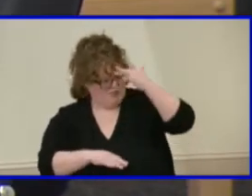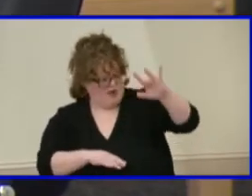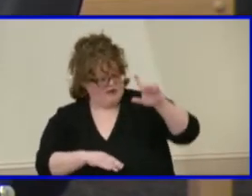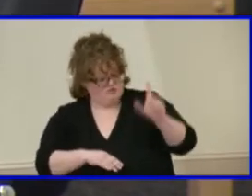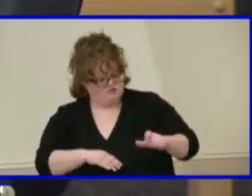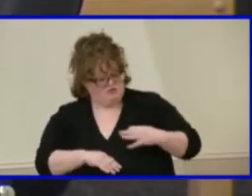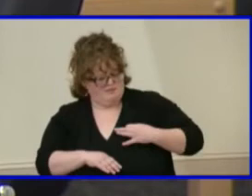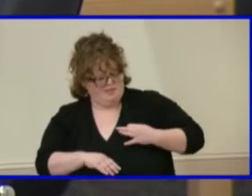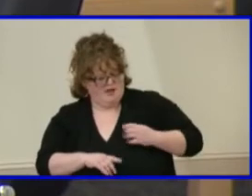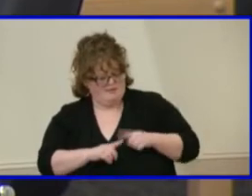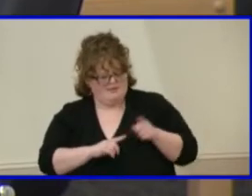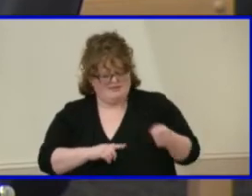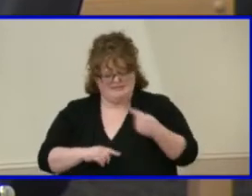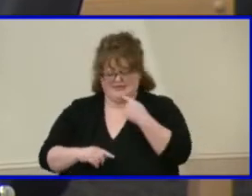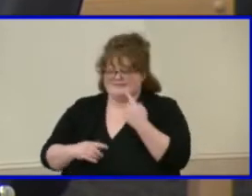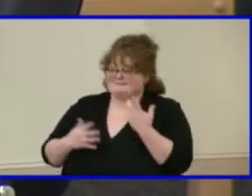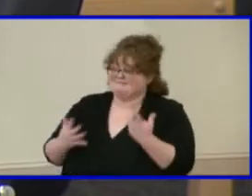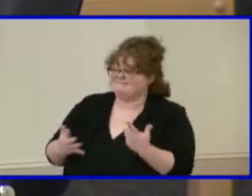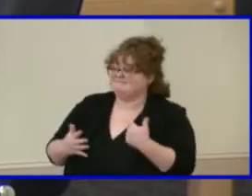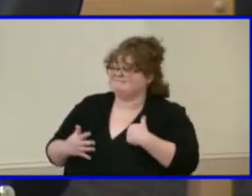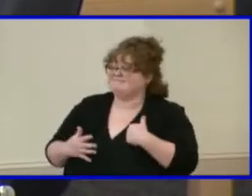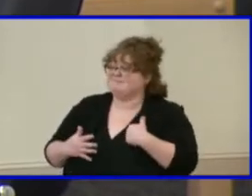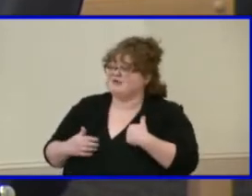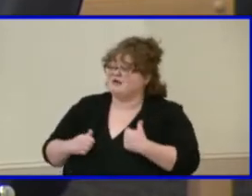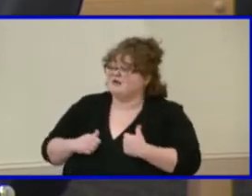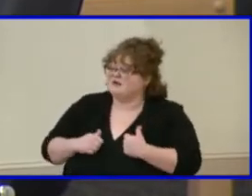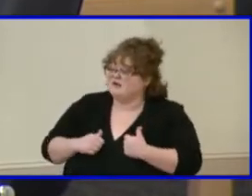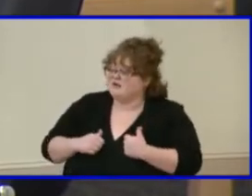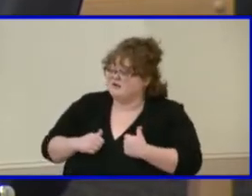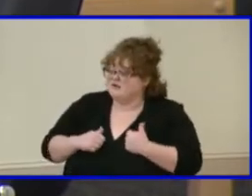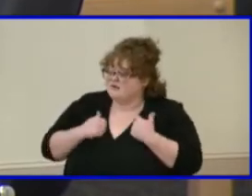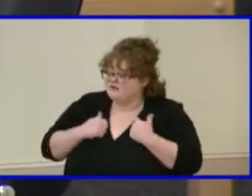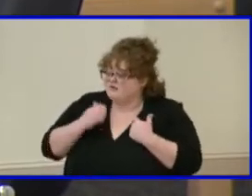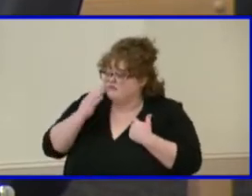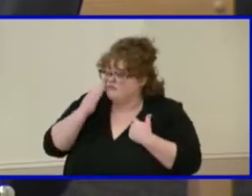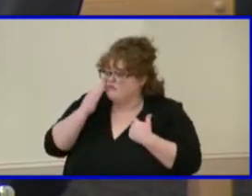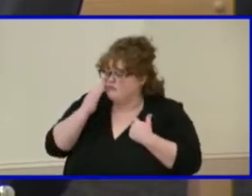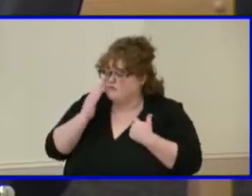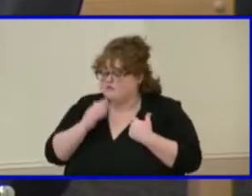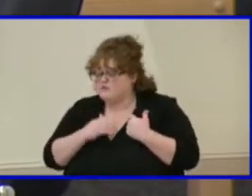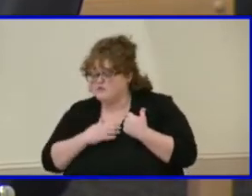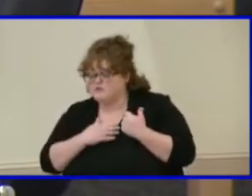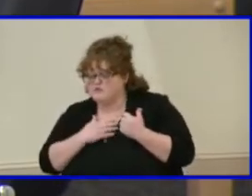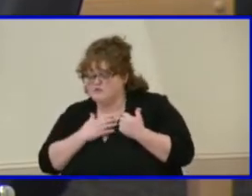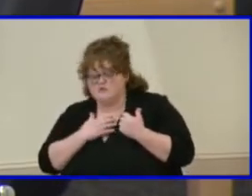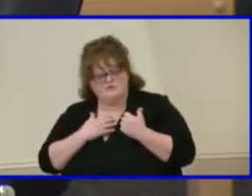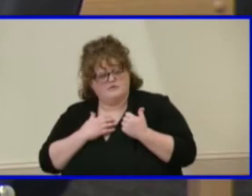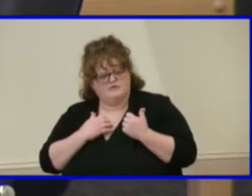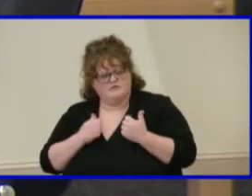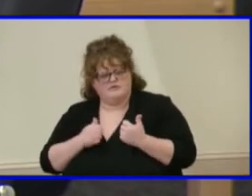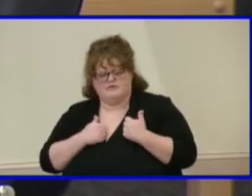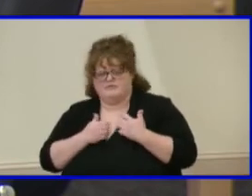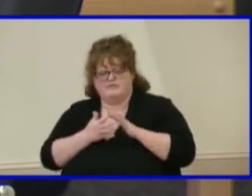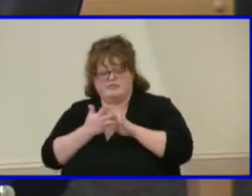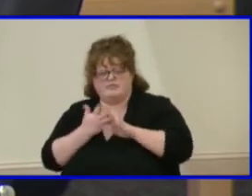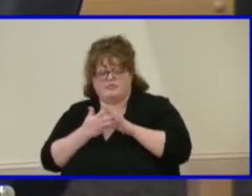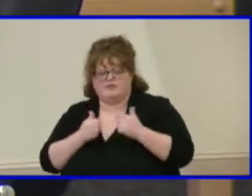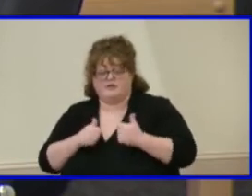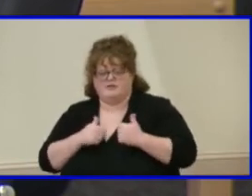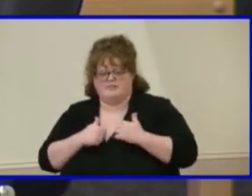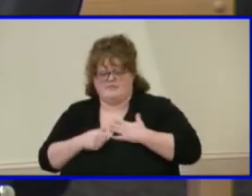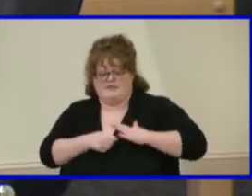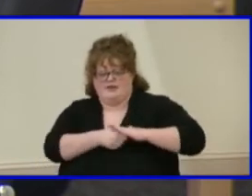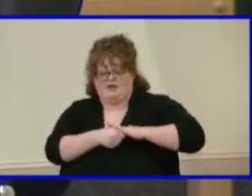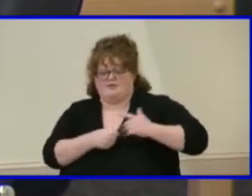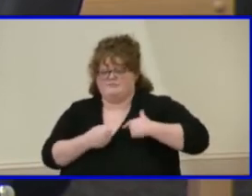the response was, well, part of it is I live in a black hole. So I don't know when I don't know where and I work. And so, you know, again,